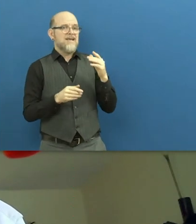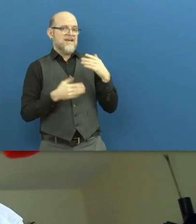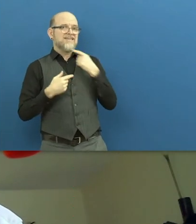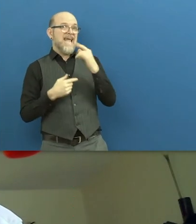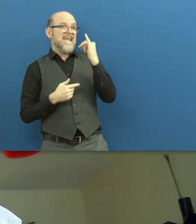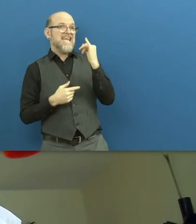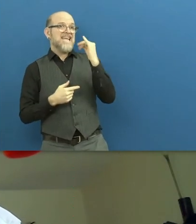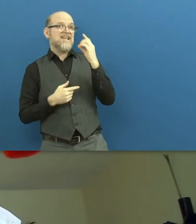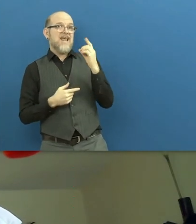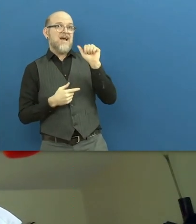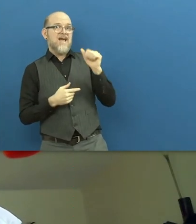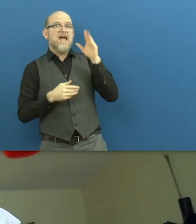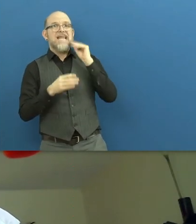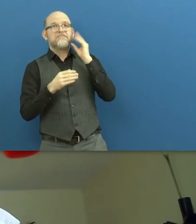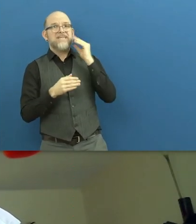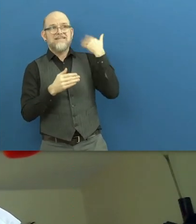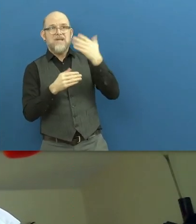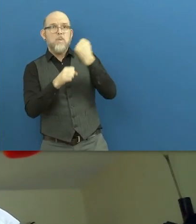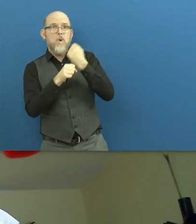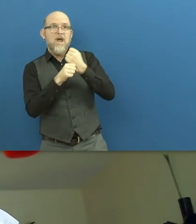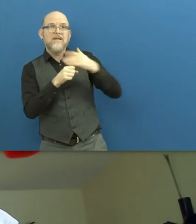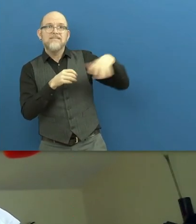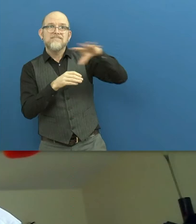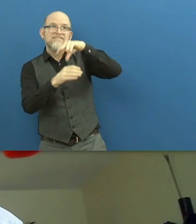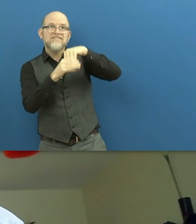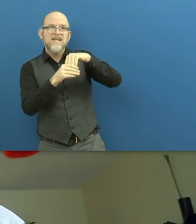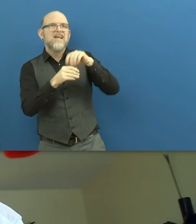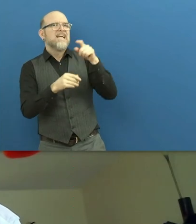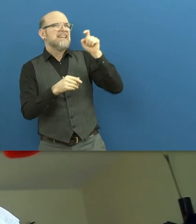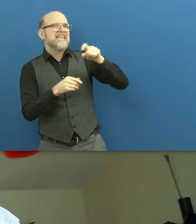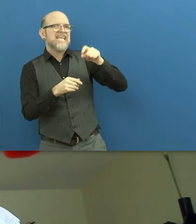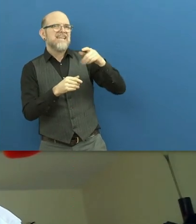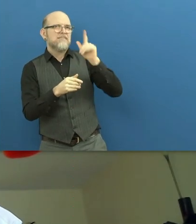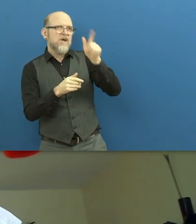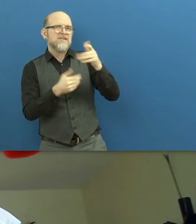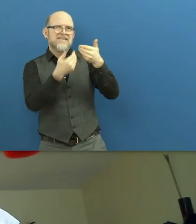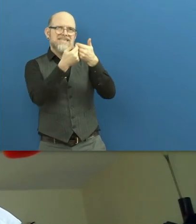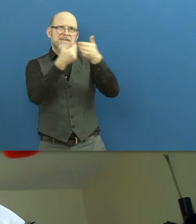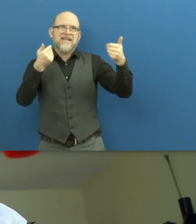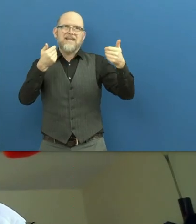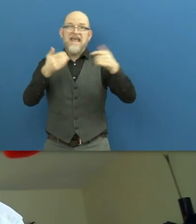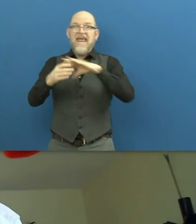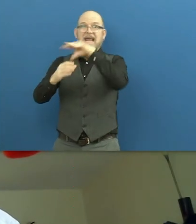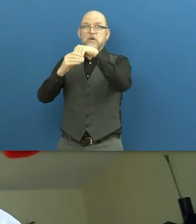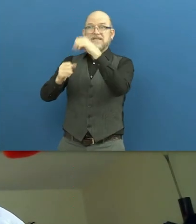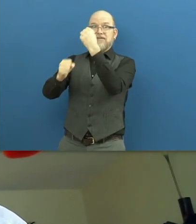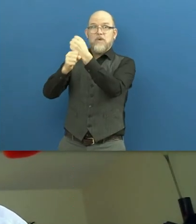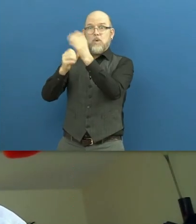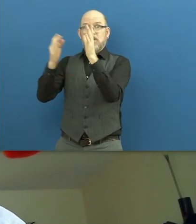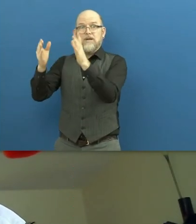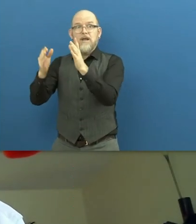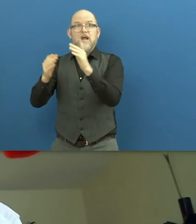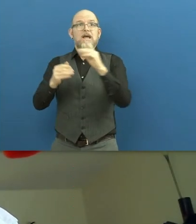particularly shows that there is urgent need to clarify between inclusive